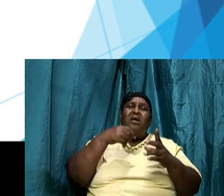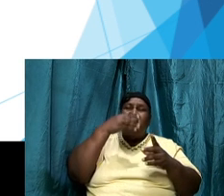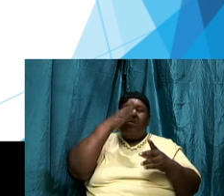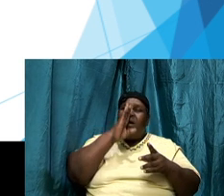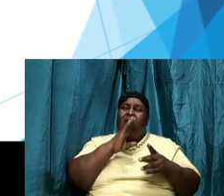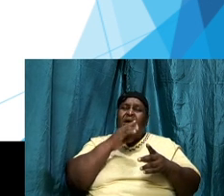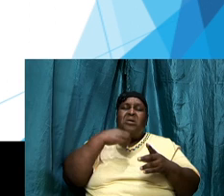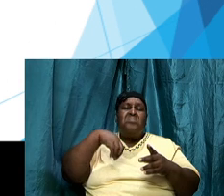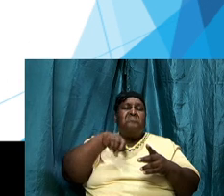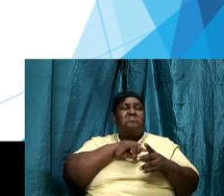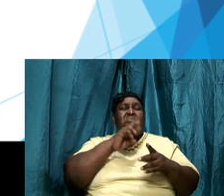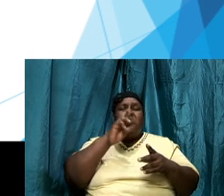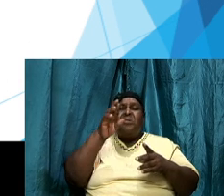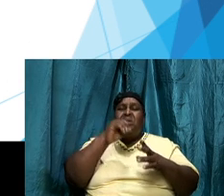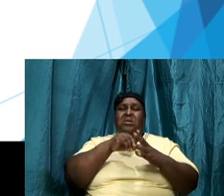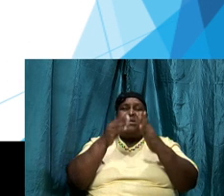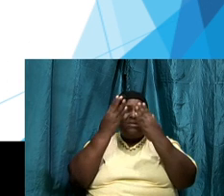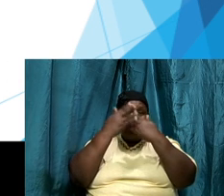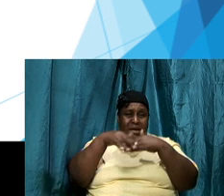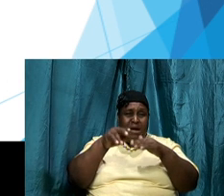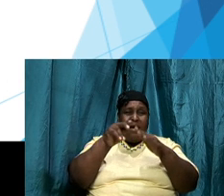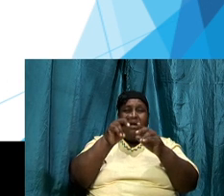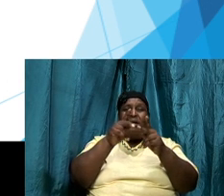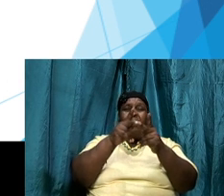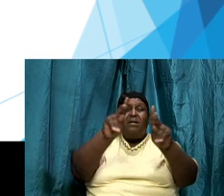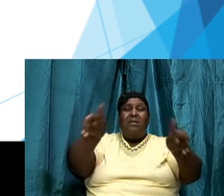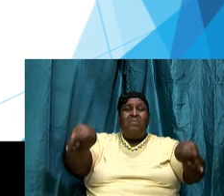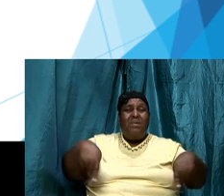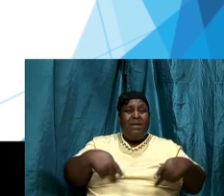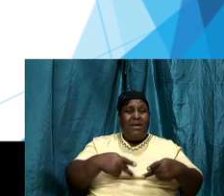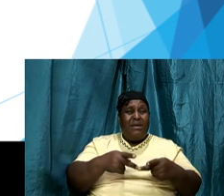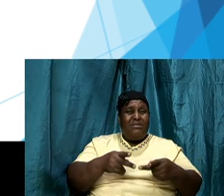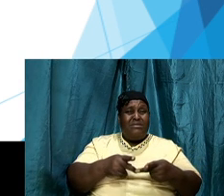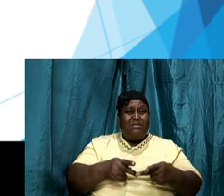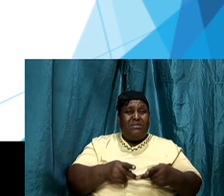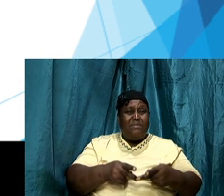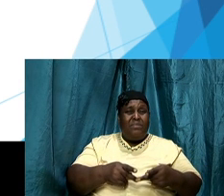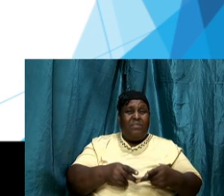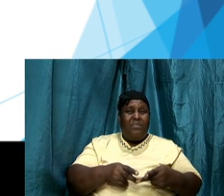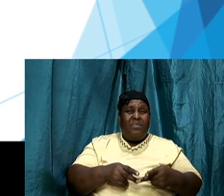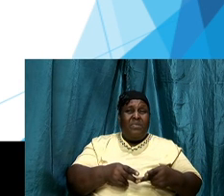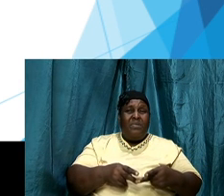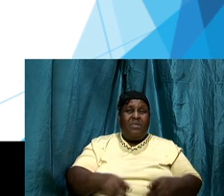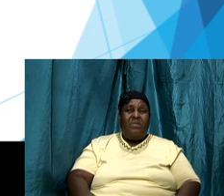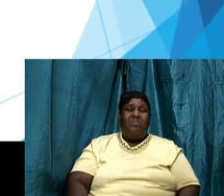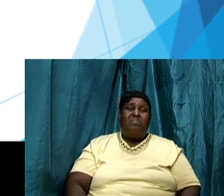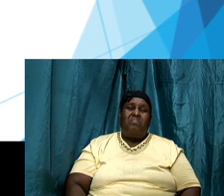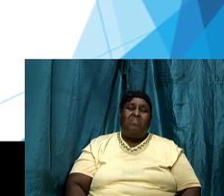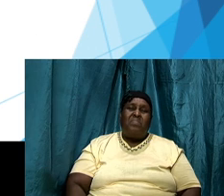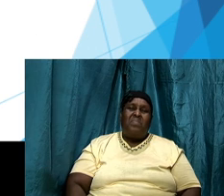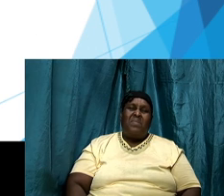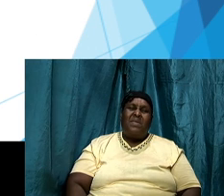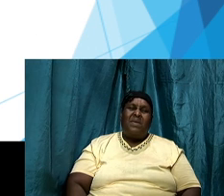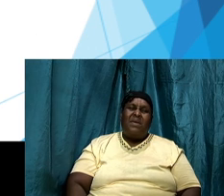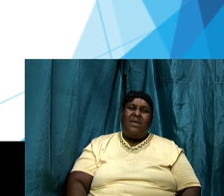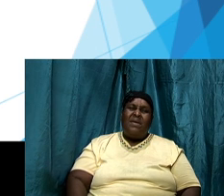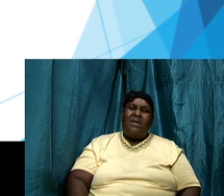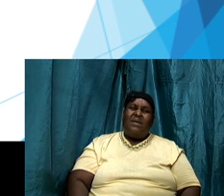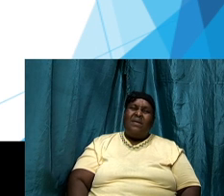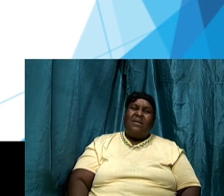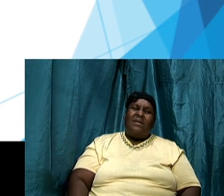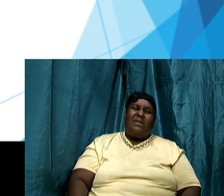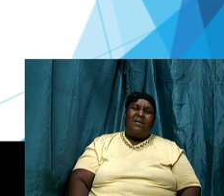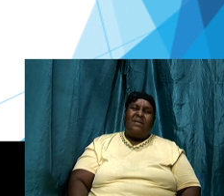and you can ask me the question how can you be a Christian or can you be a Christian and be in a dark place yes